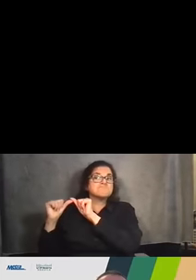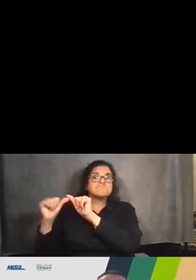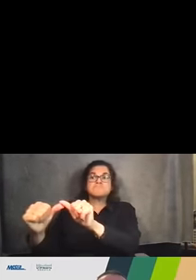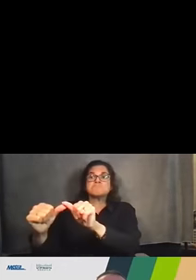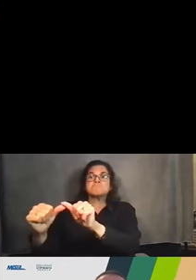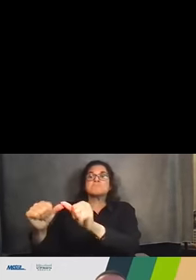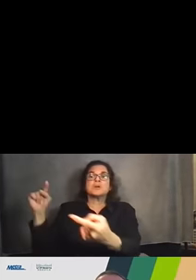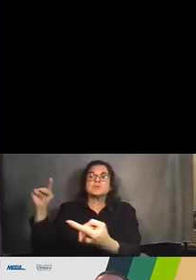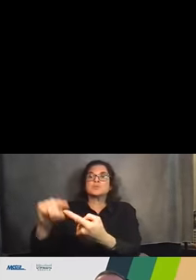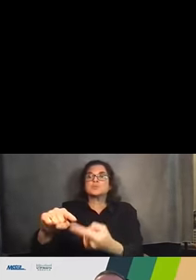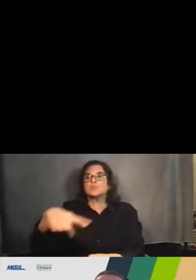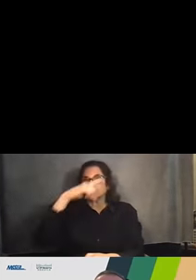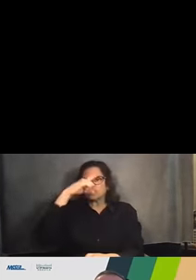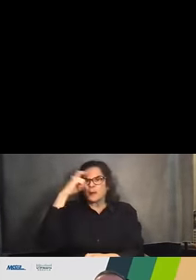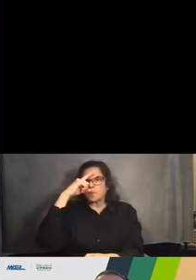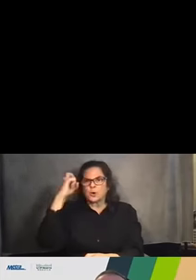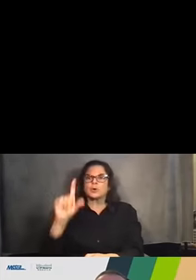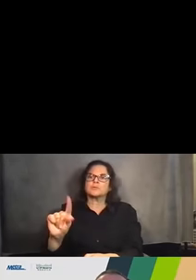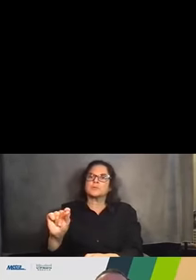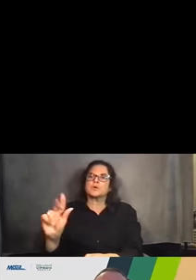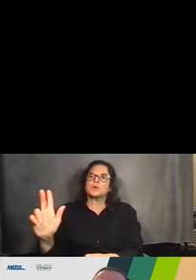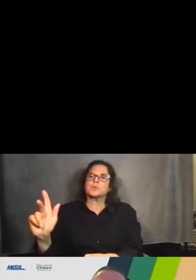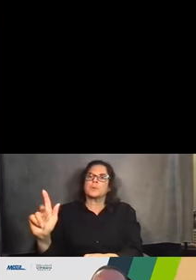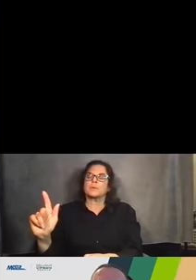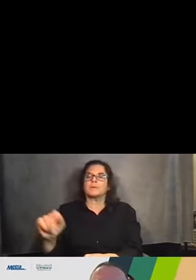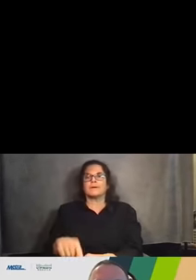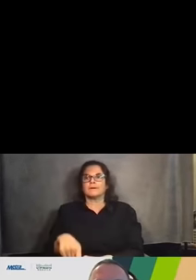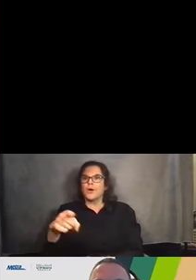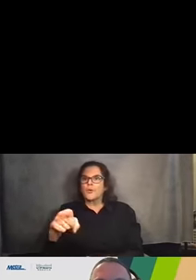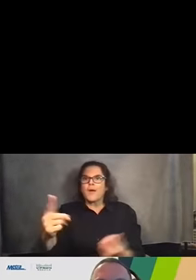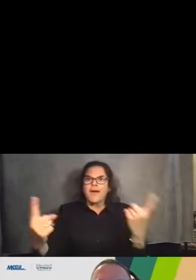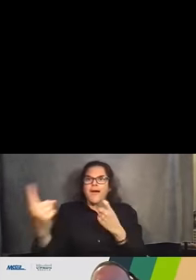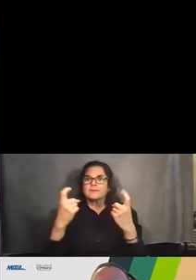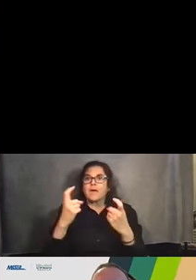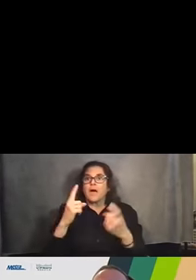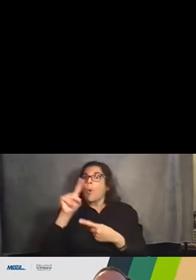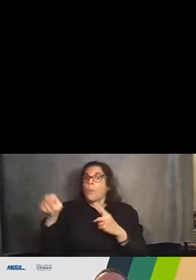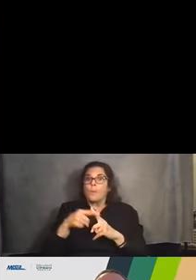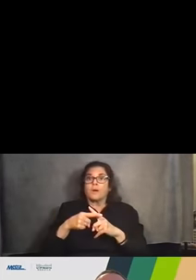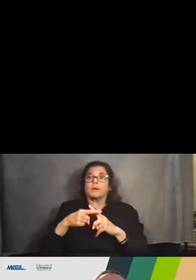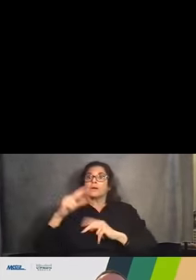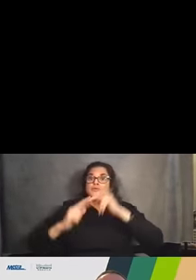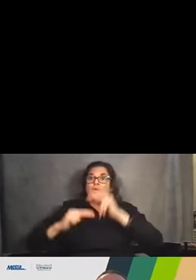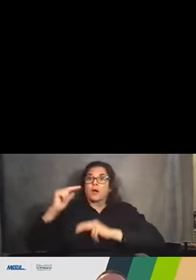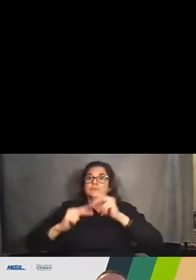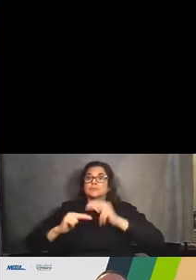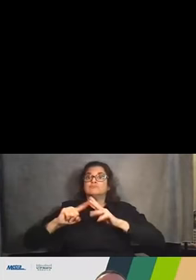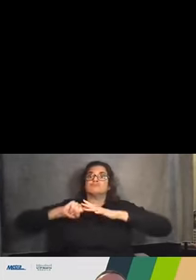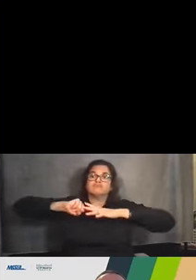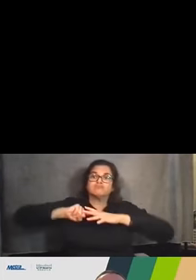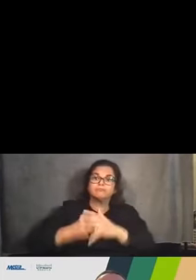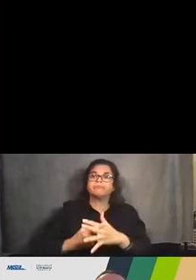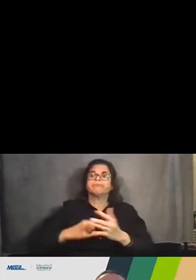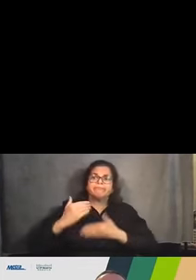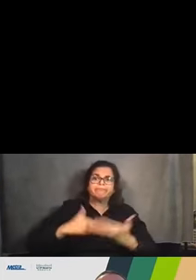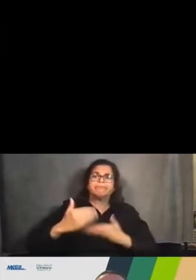And then probably one of the biggest questions on everyone's mind is when would construction begin and when would it occur? So